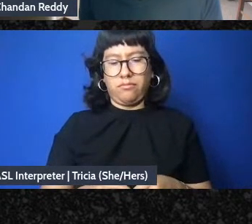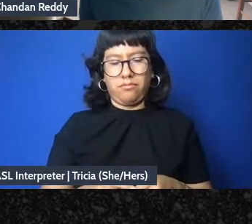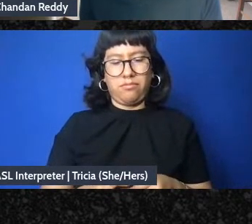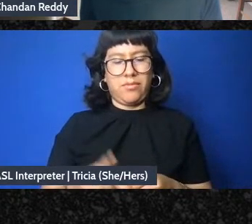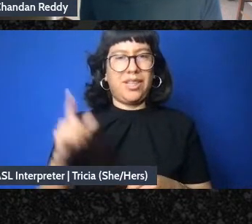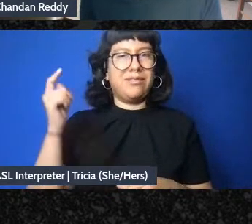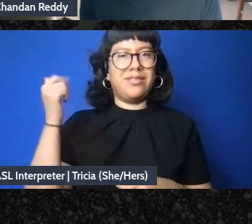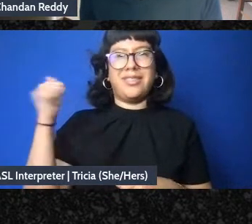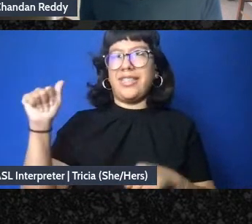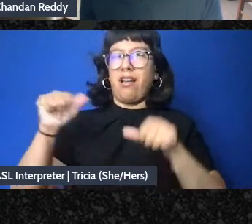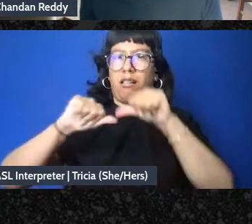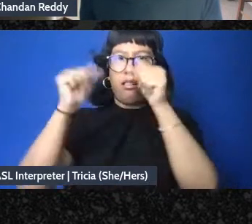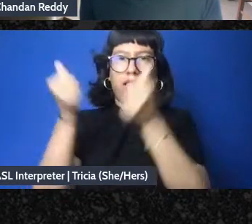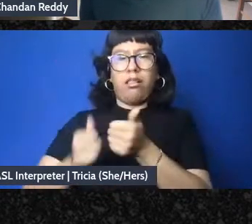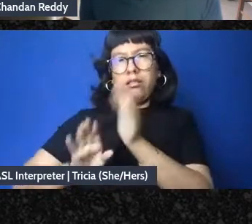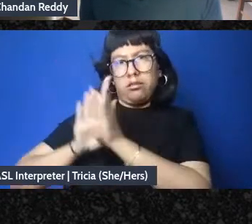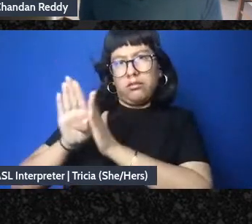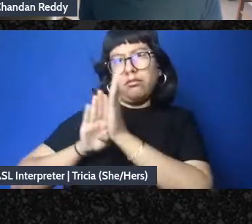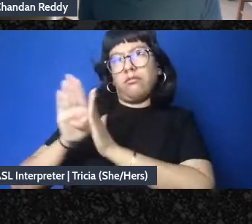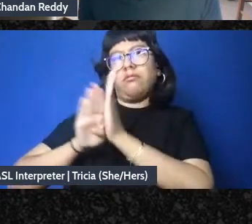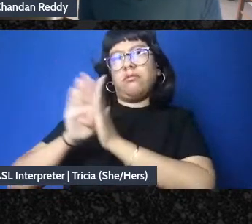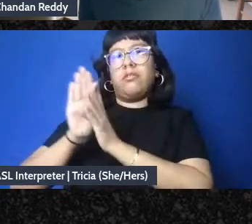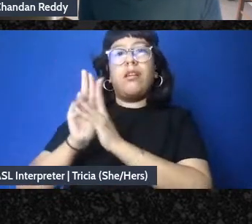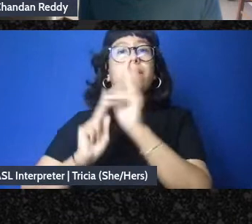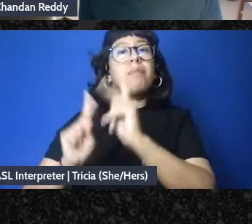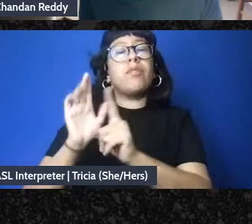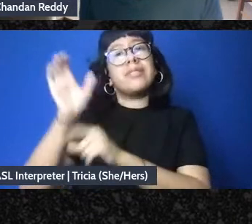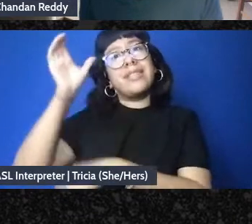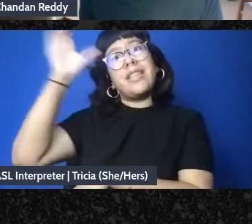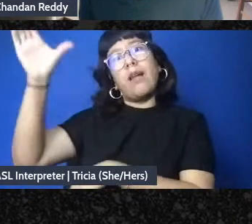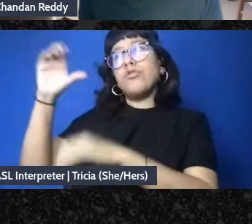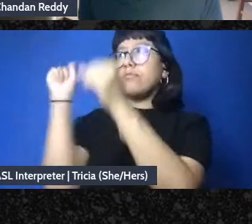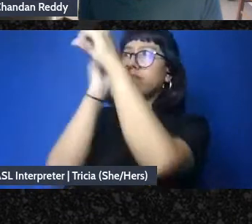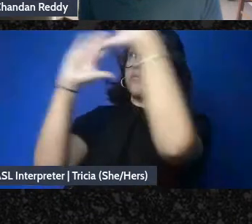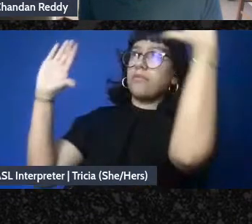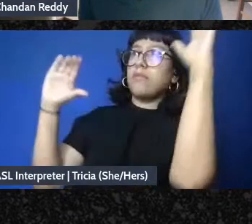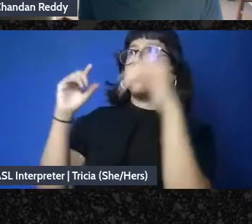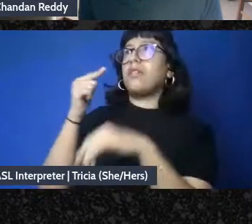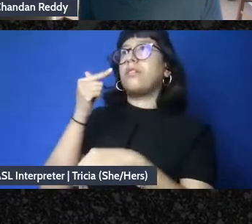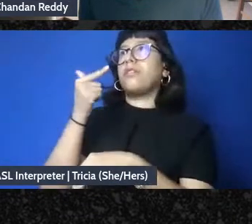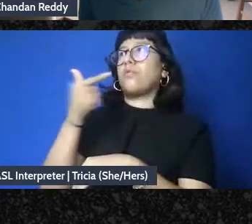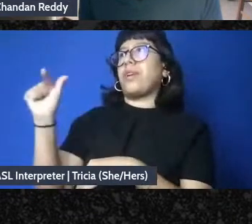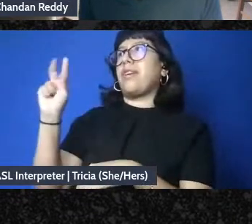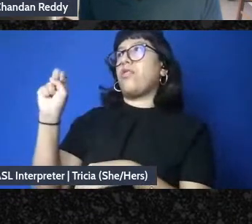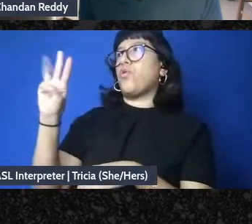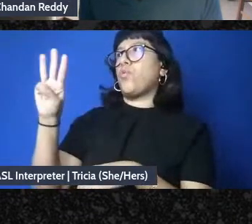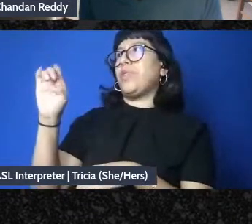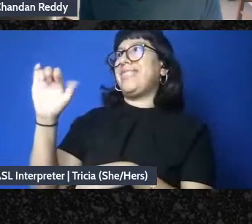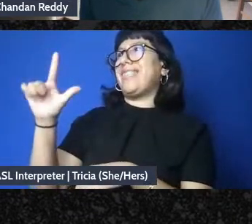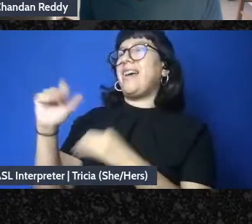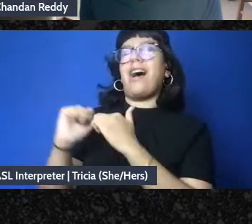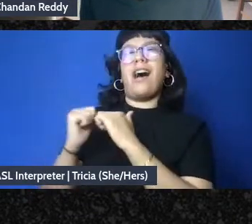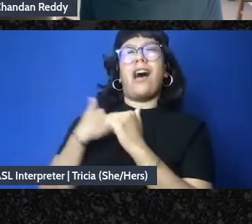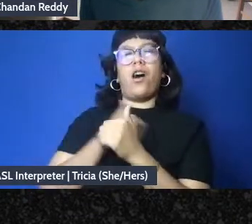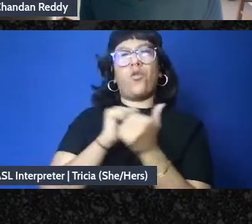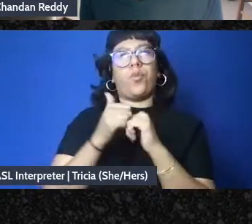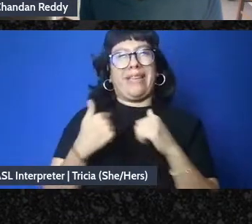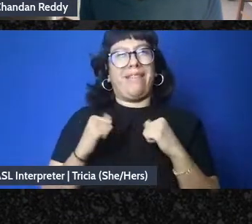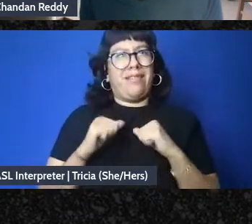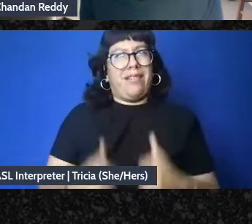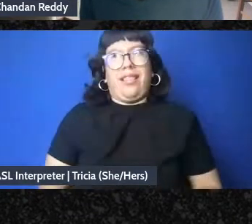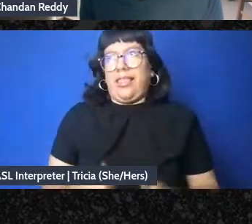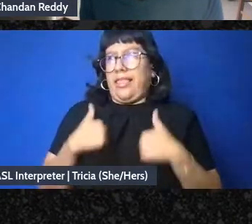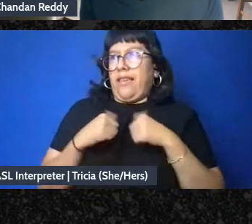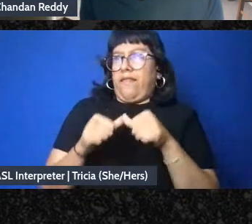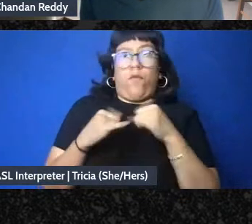shaped I think there are absolutely people whose conception of a green new deal is how do we continue to live basically exactly how we're